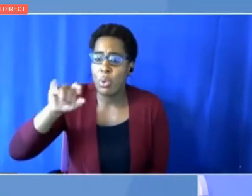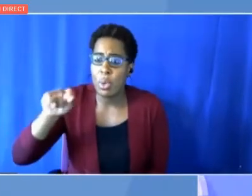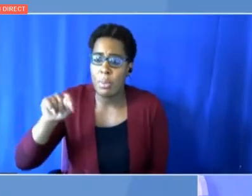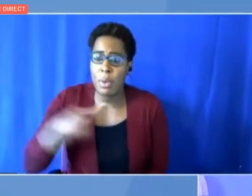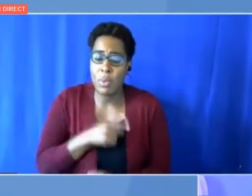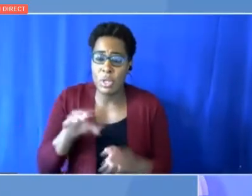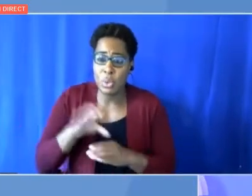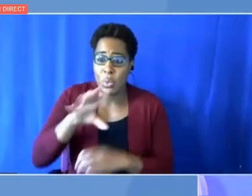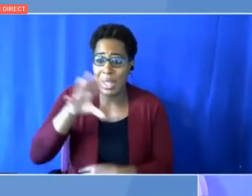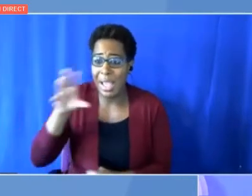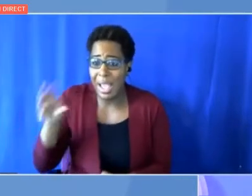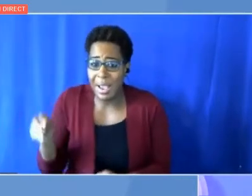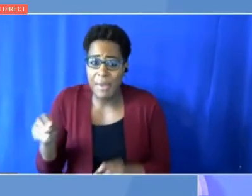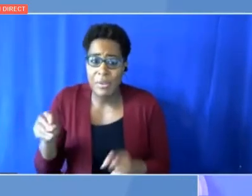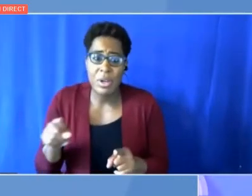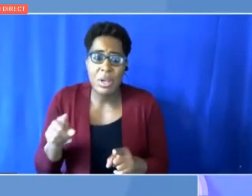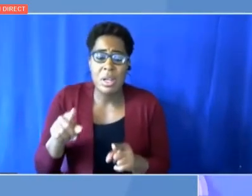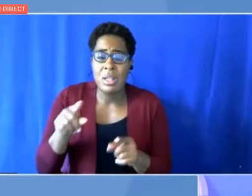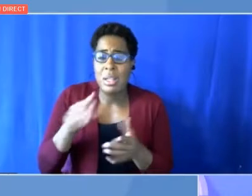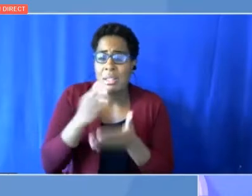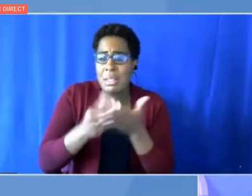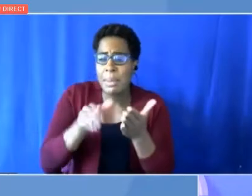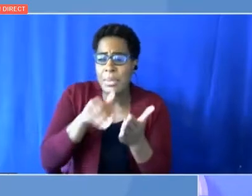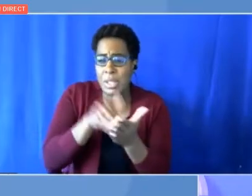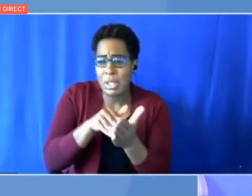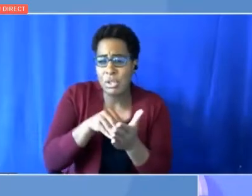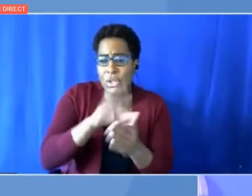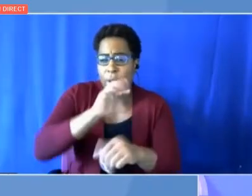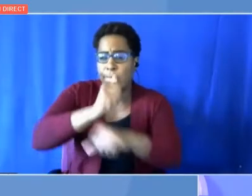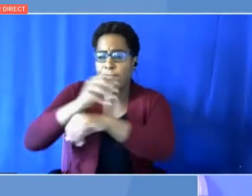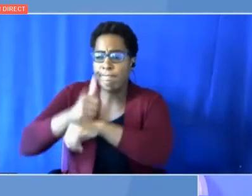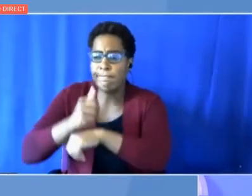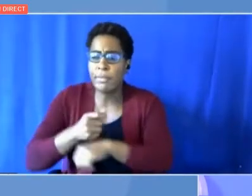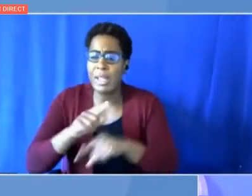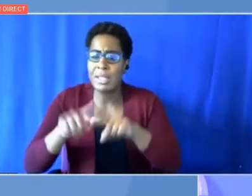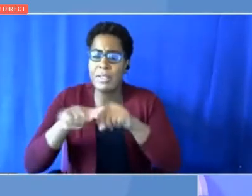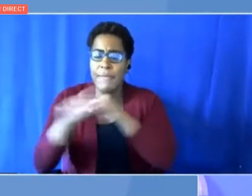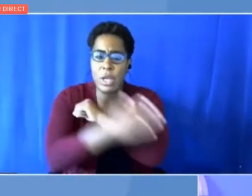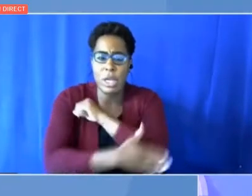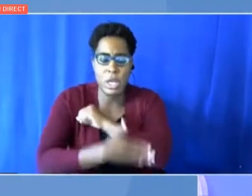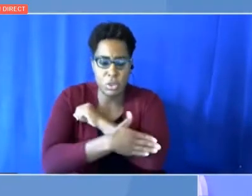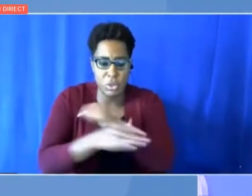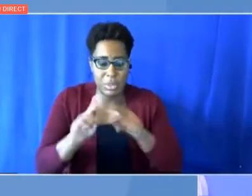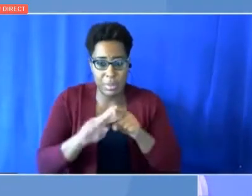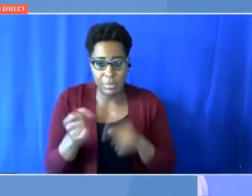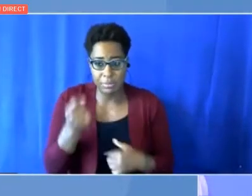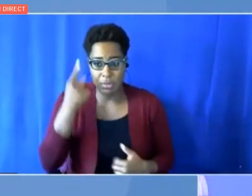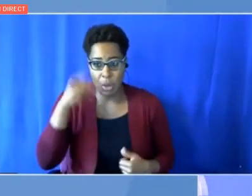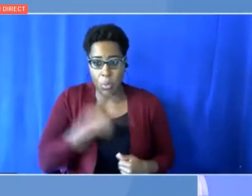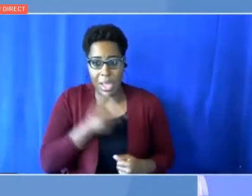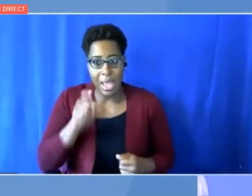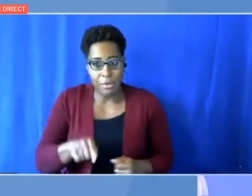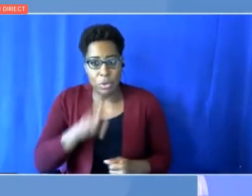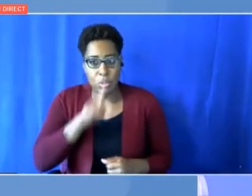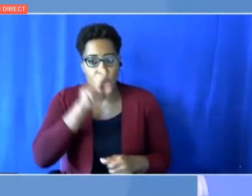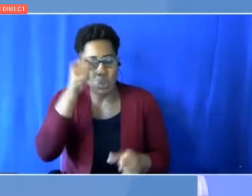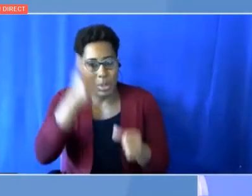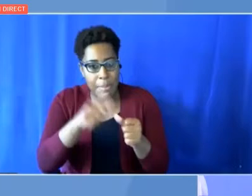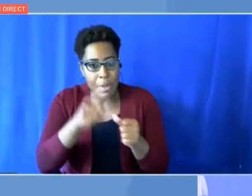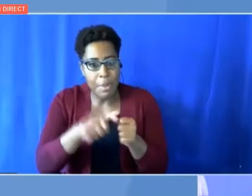other countries, but I think it's important not to lose sight that that innovation and research